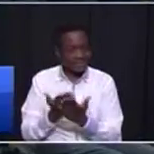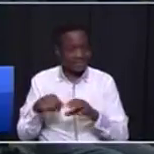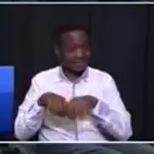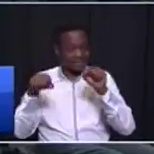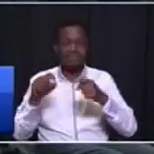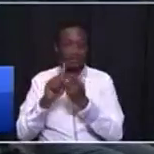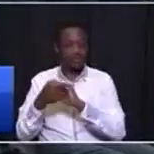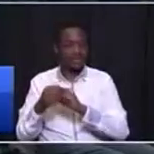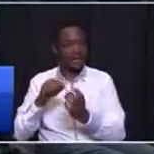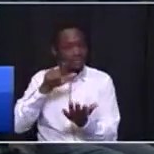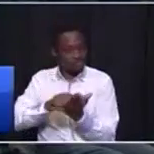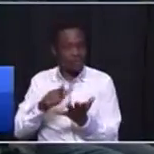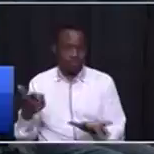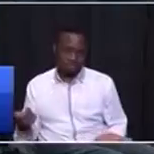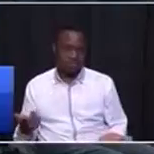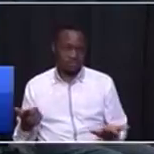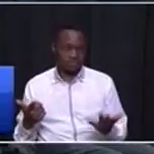it will be rolled out